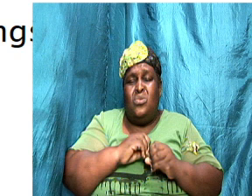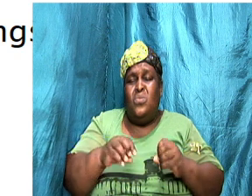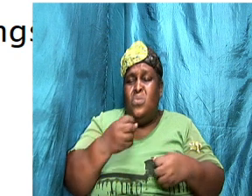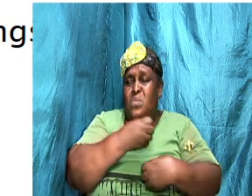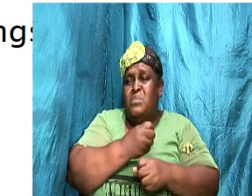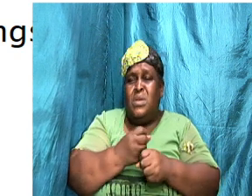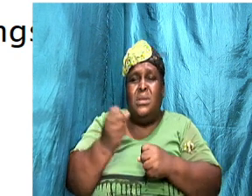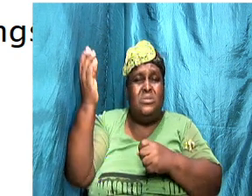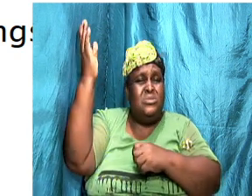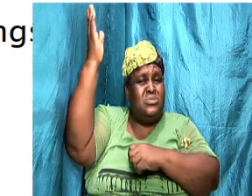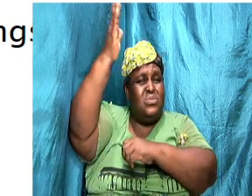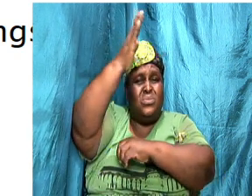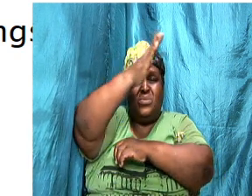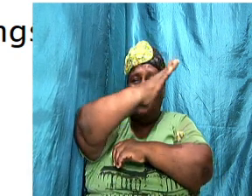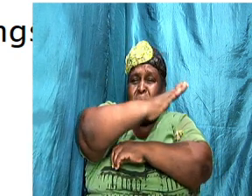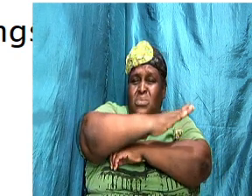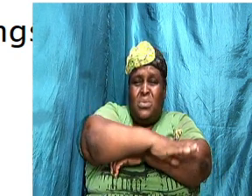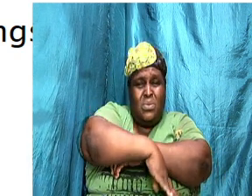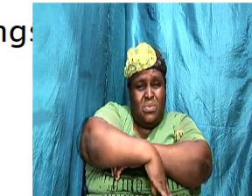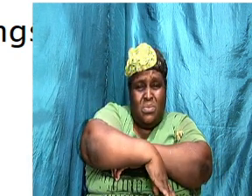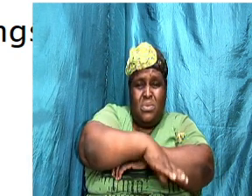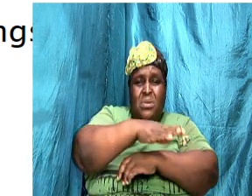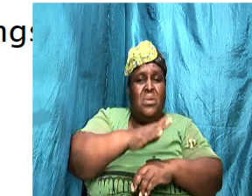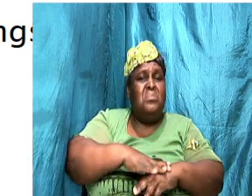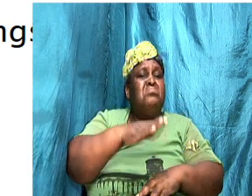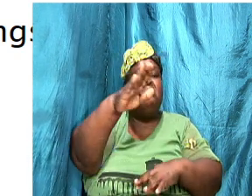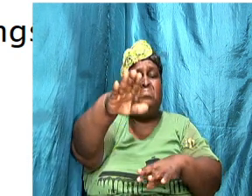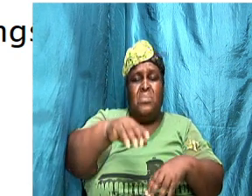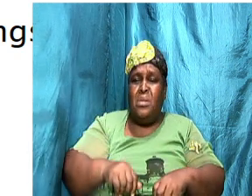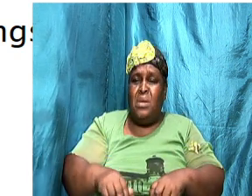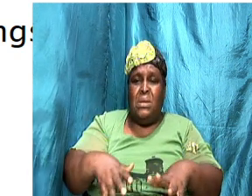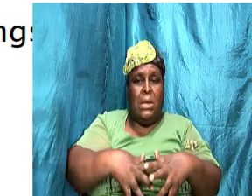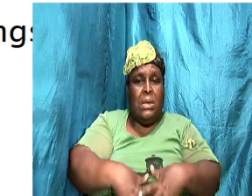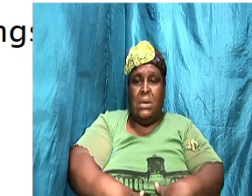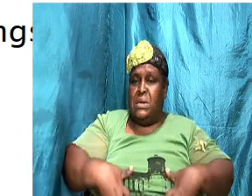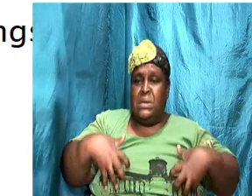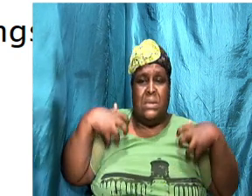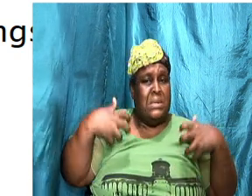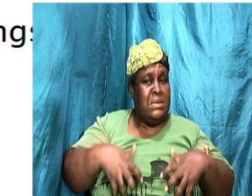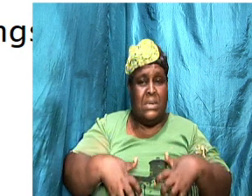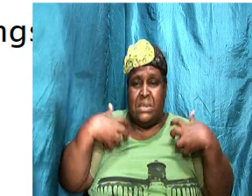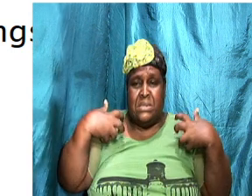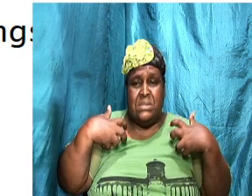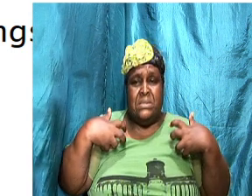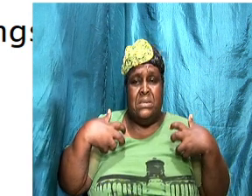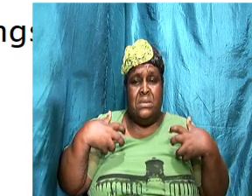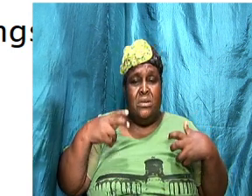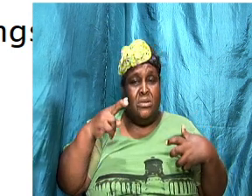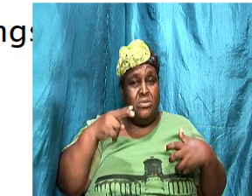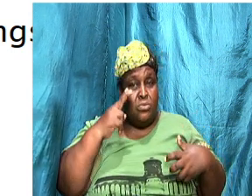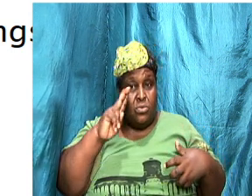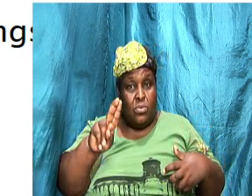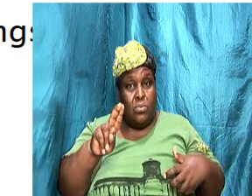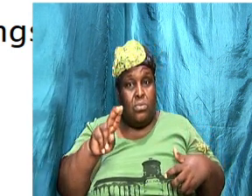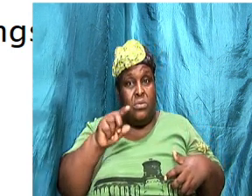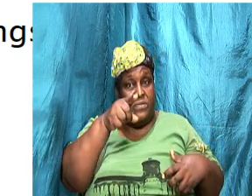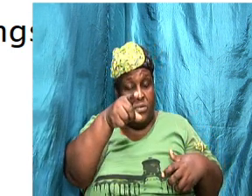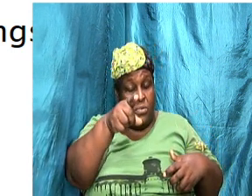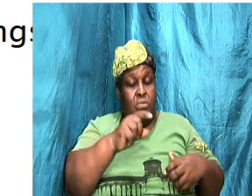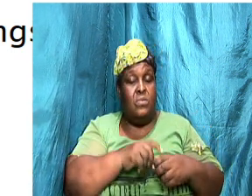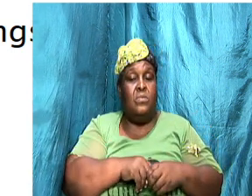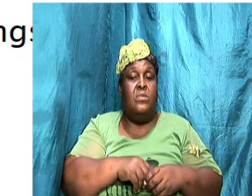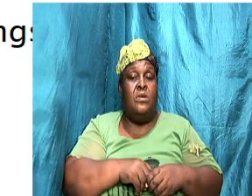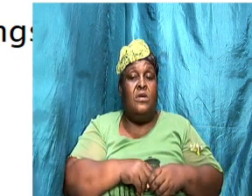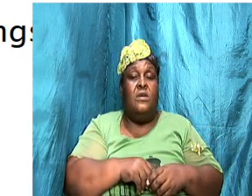your right both members of the relationship should offer solution until you find one that is mutually acceptable so